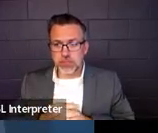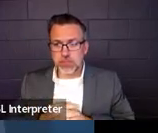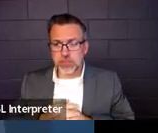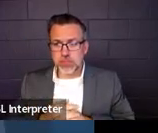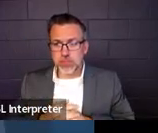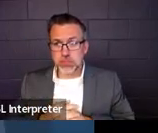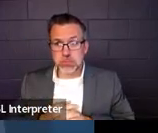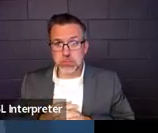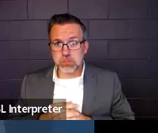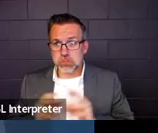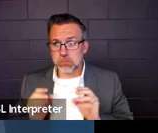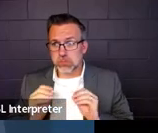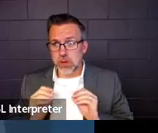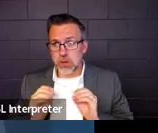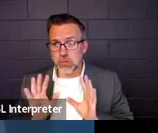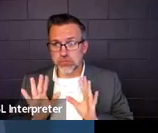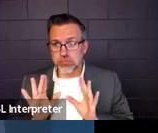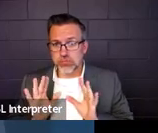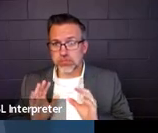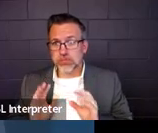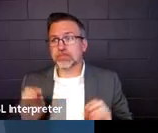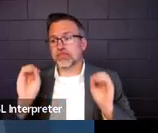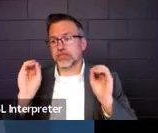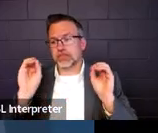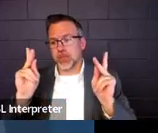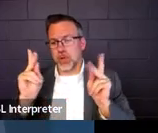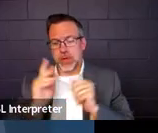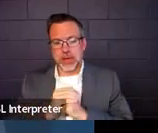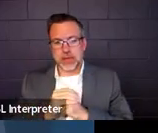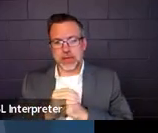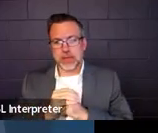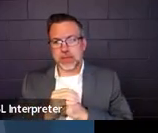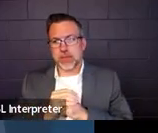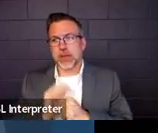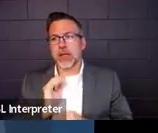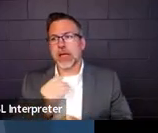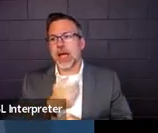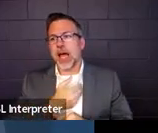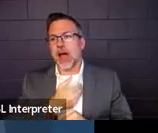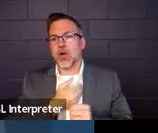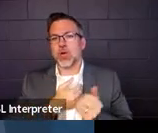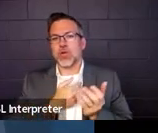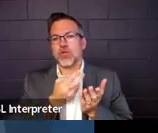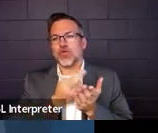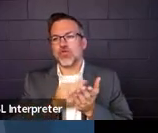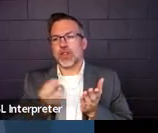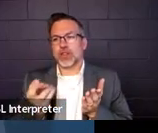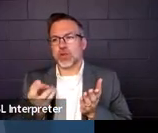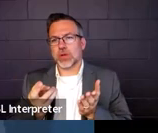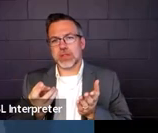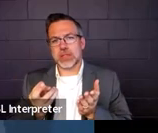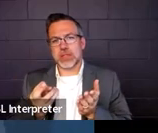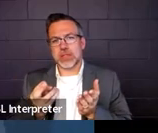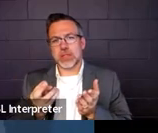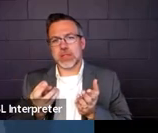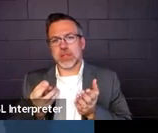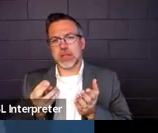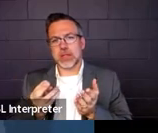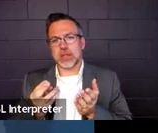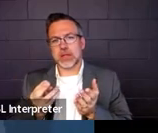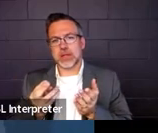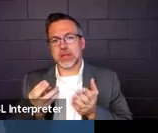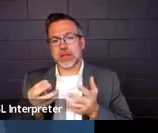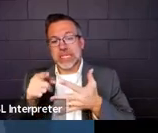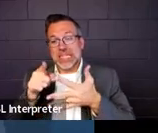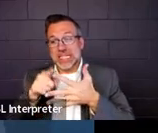No? All good. Okay. Here's our resources. That second one is our professional learning